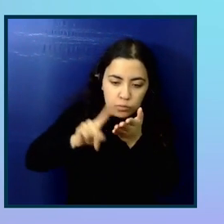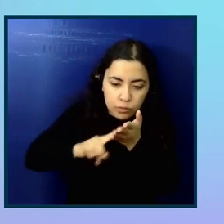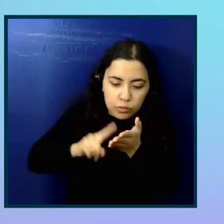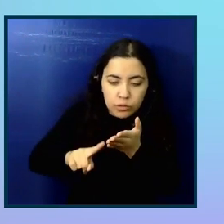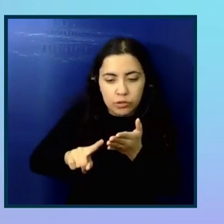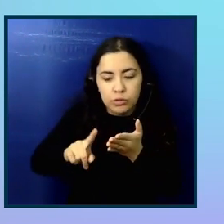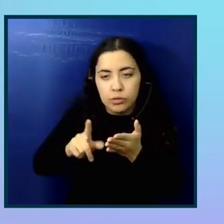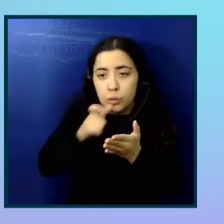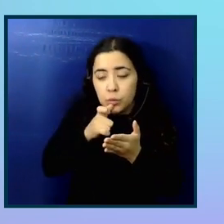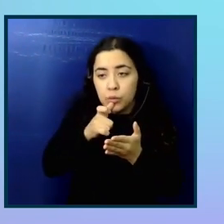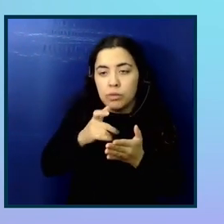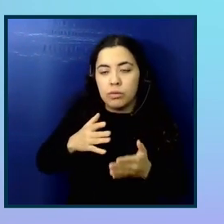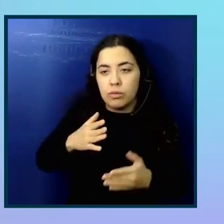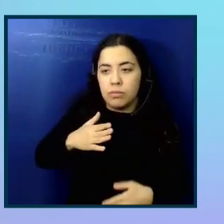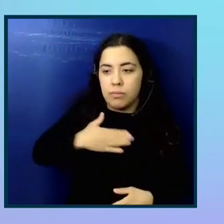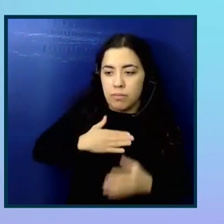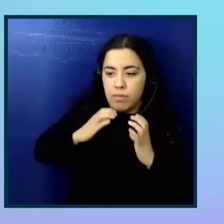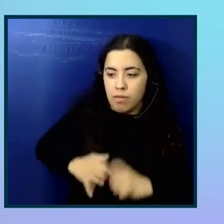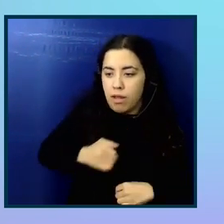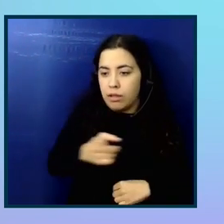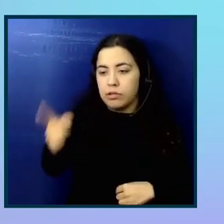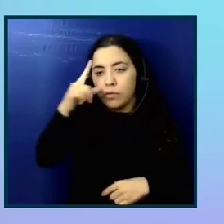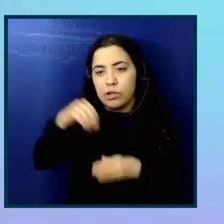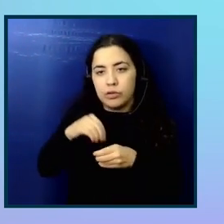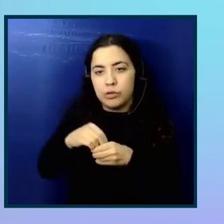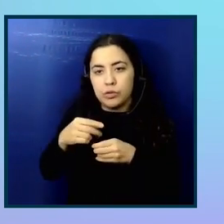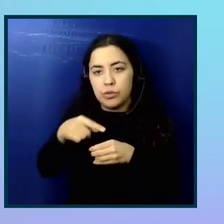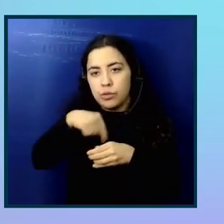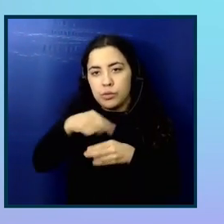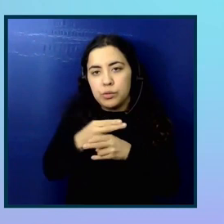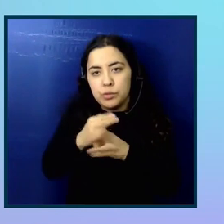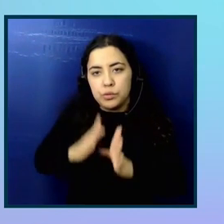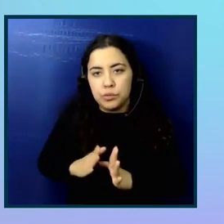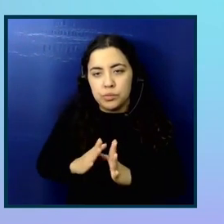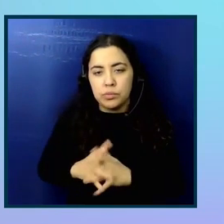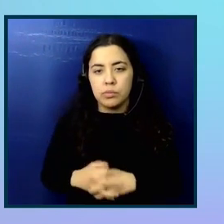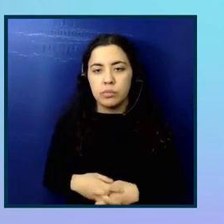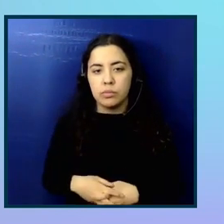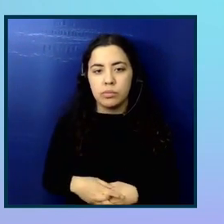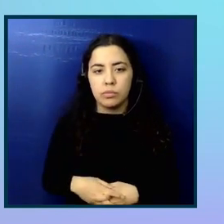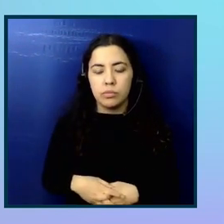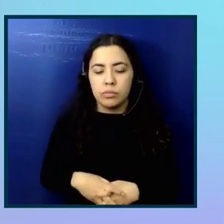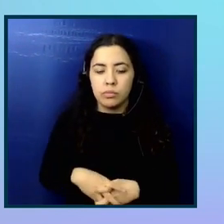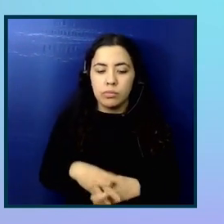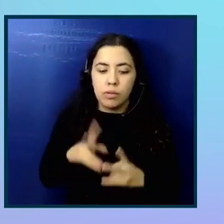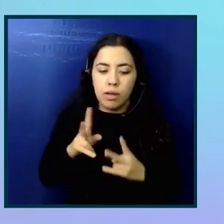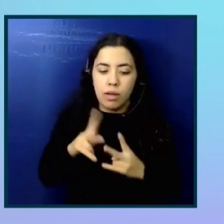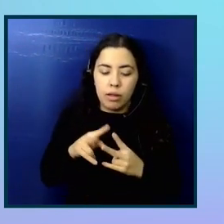own clients or for internal use, or internal users, sorry, internal users or their own clients?